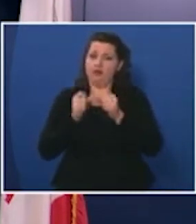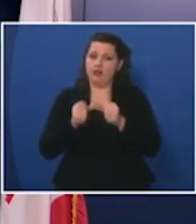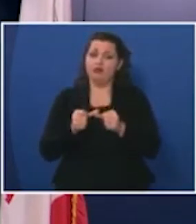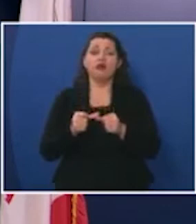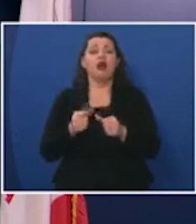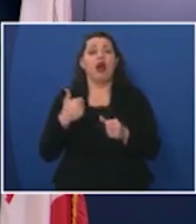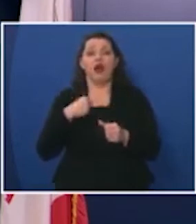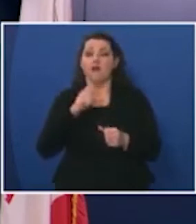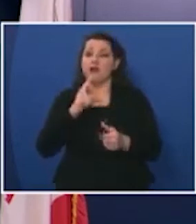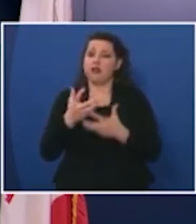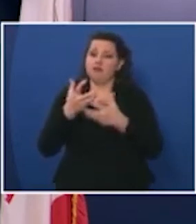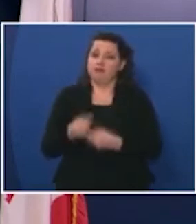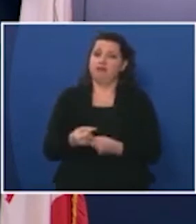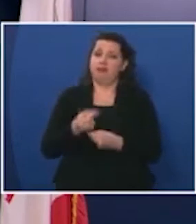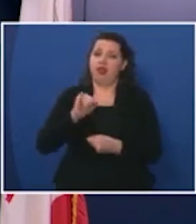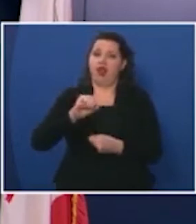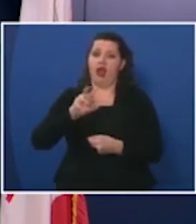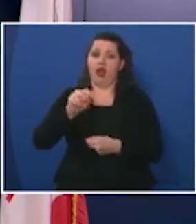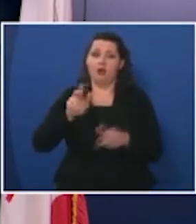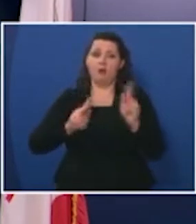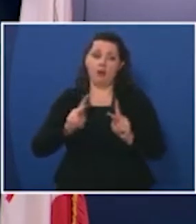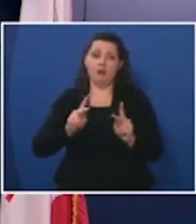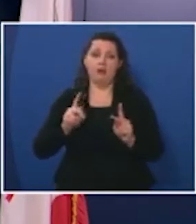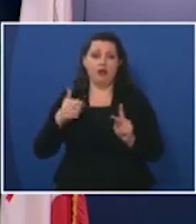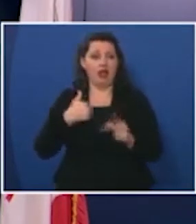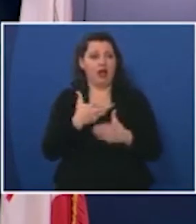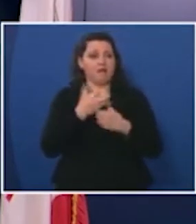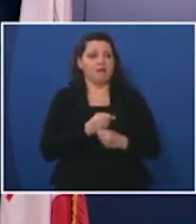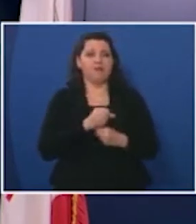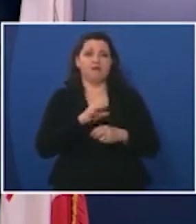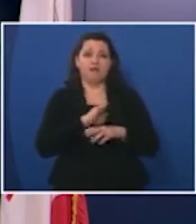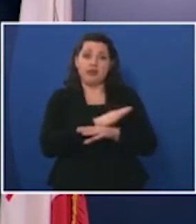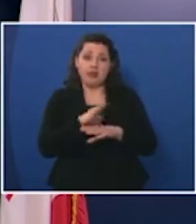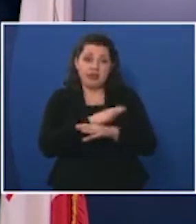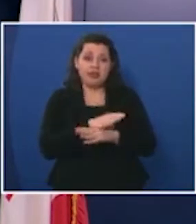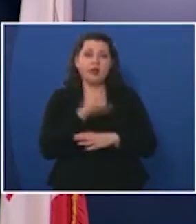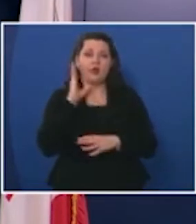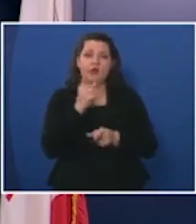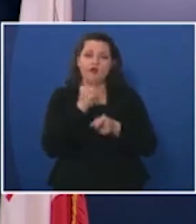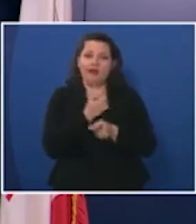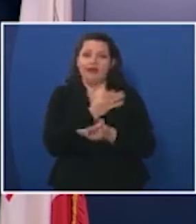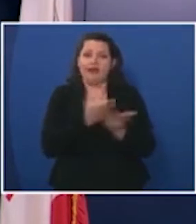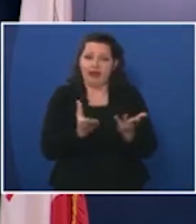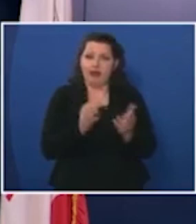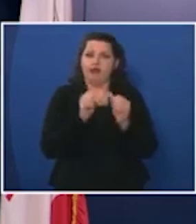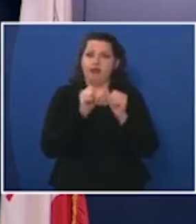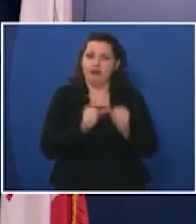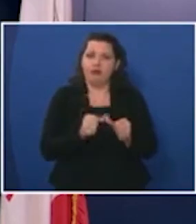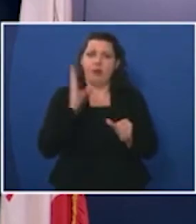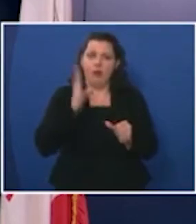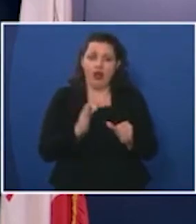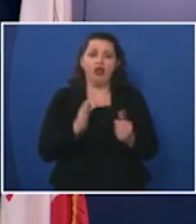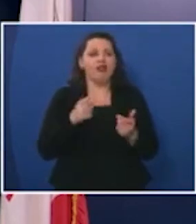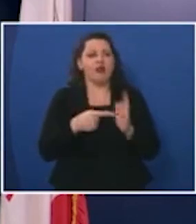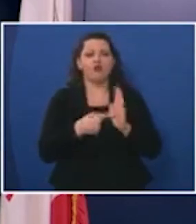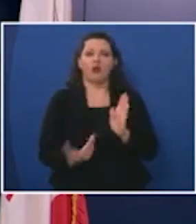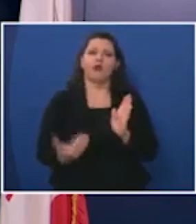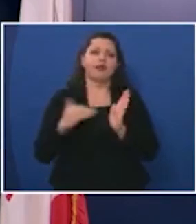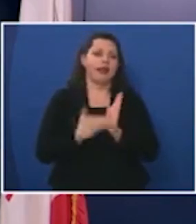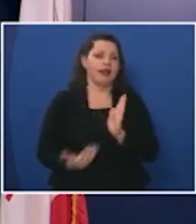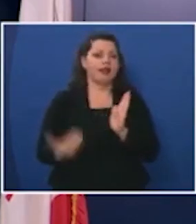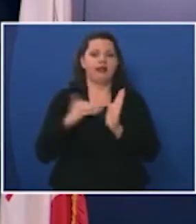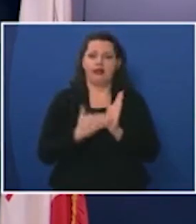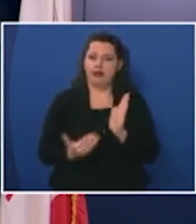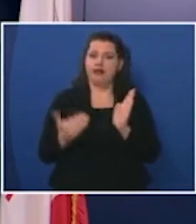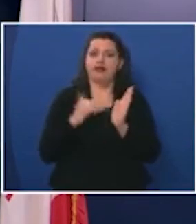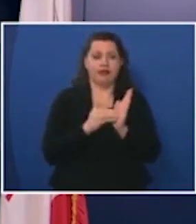confidence in iowans and i have full confidence in our businesses to do the right thing they've demonstrated it over and over since